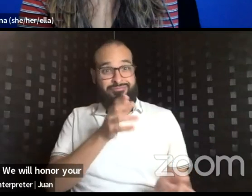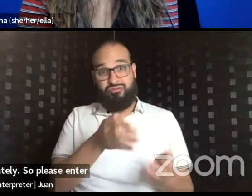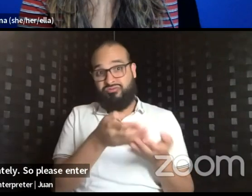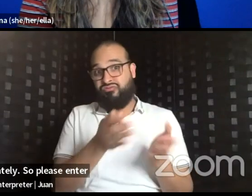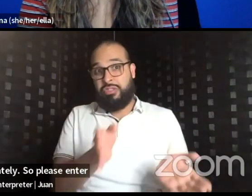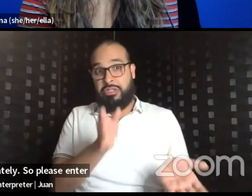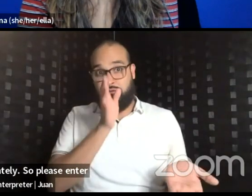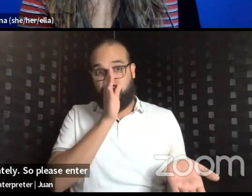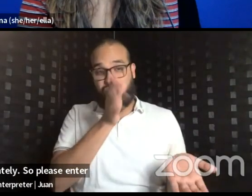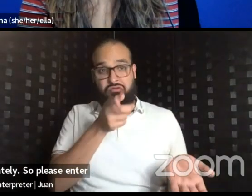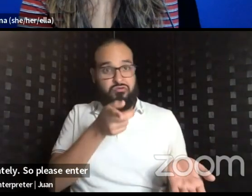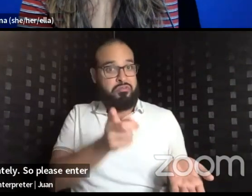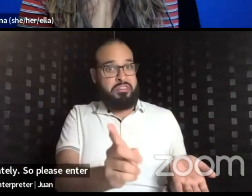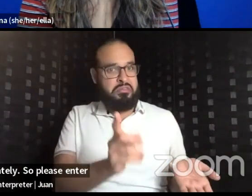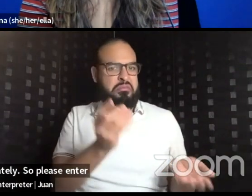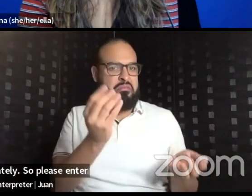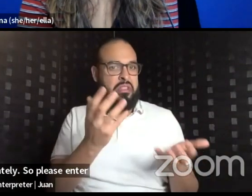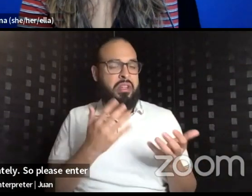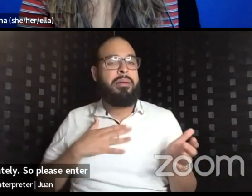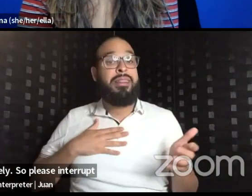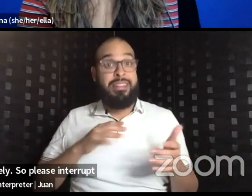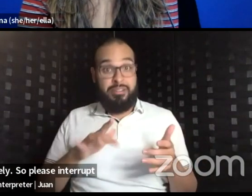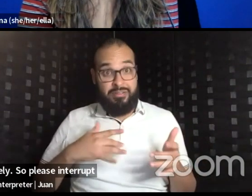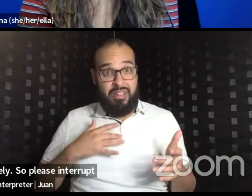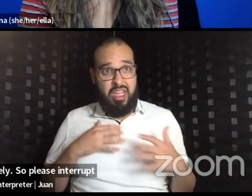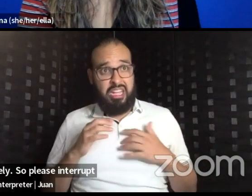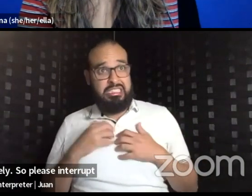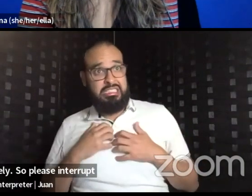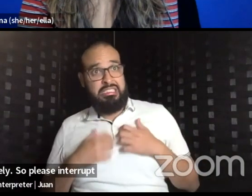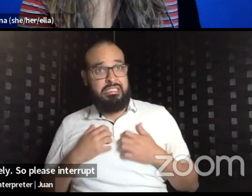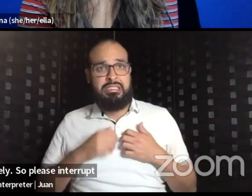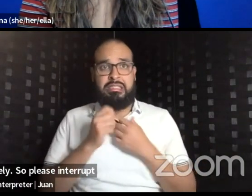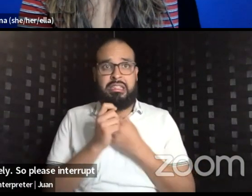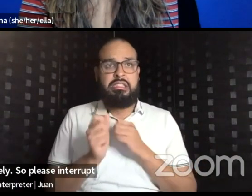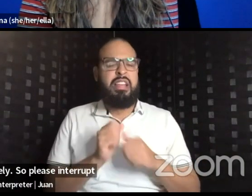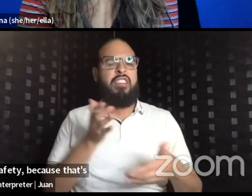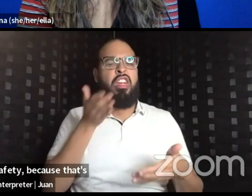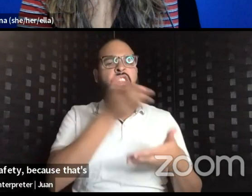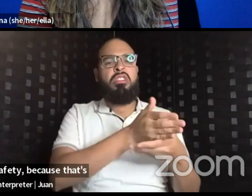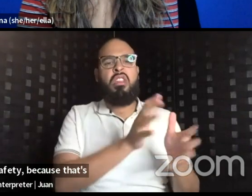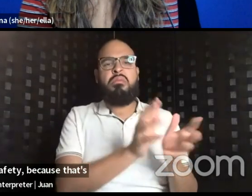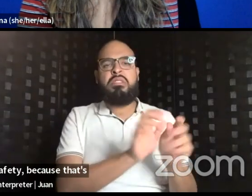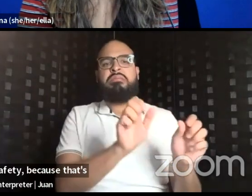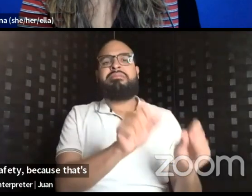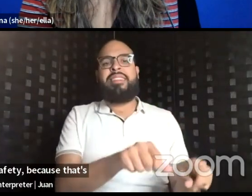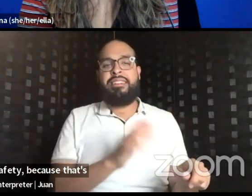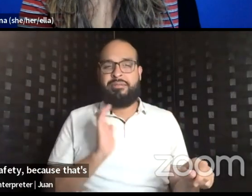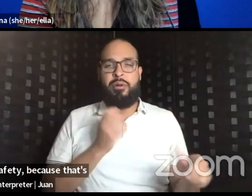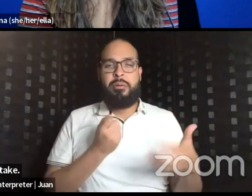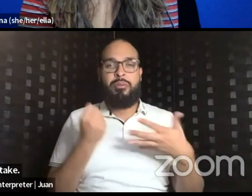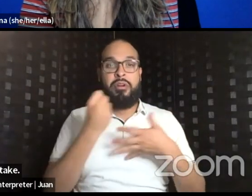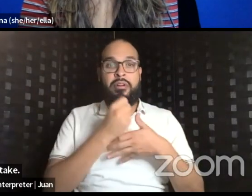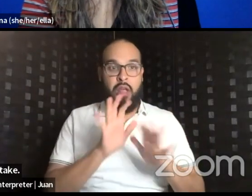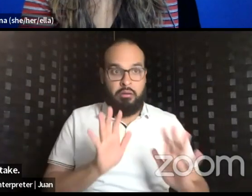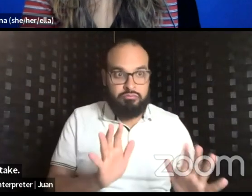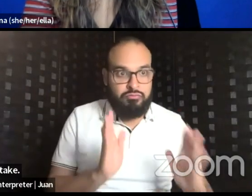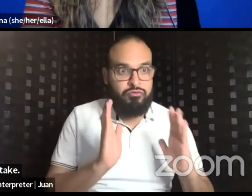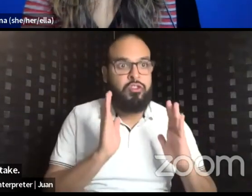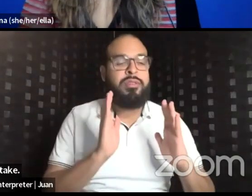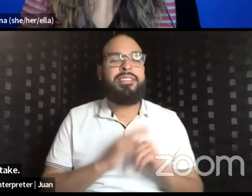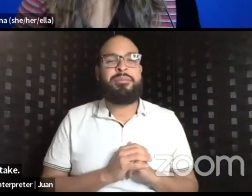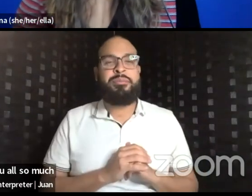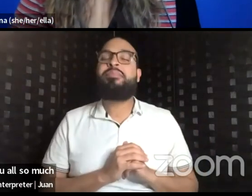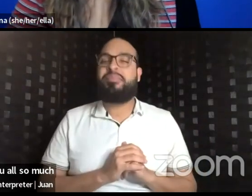interrupt the meeting if it means your safety because that's our priority today. Okay, welcome. Thank you all so